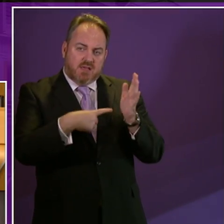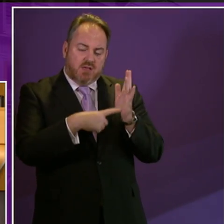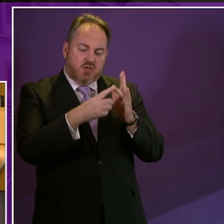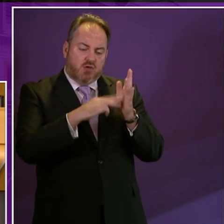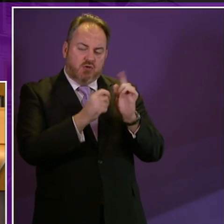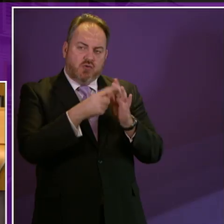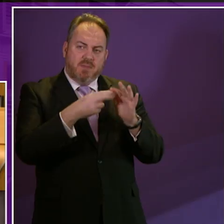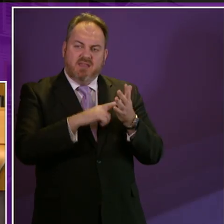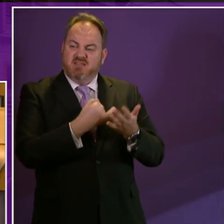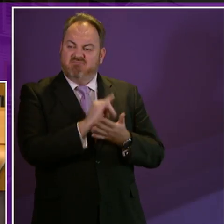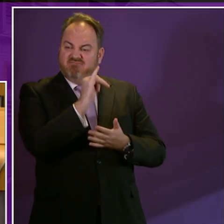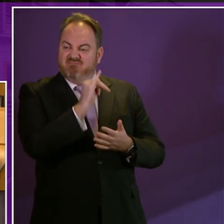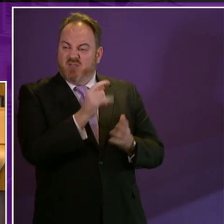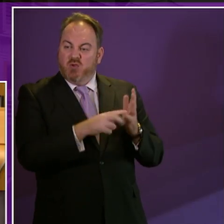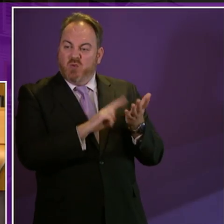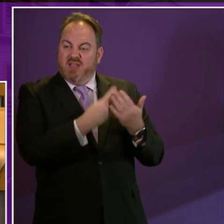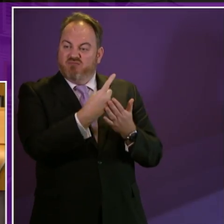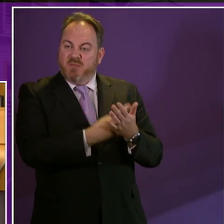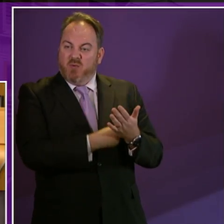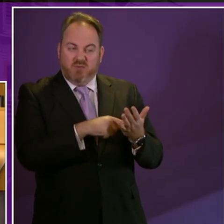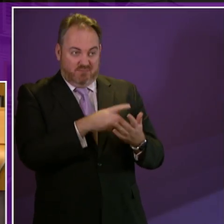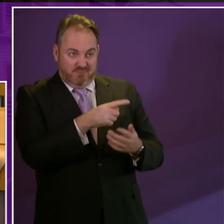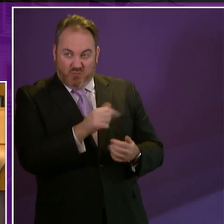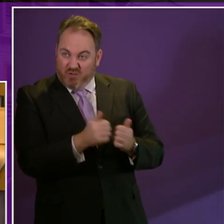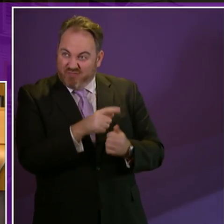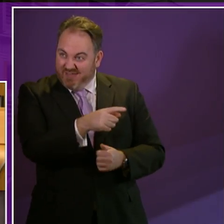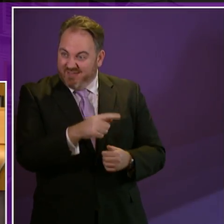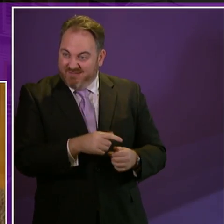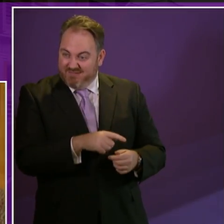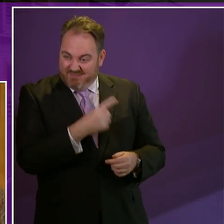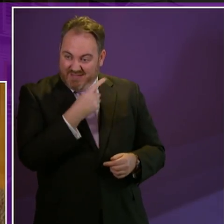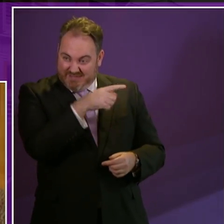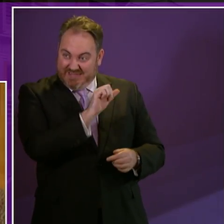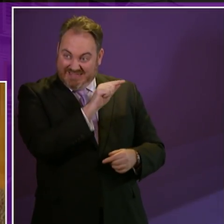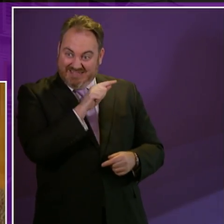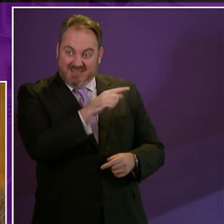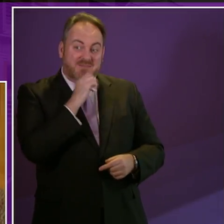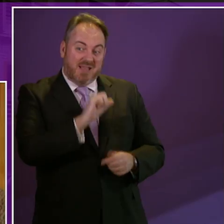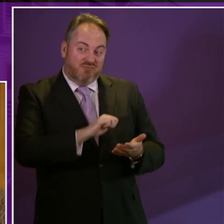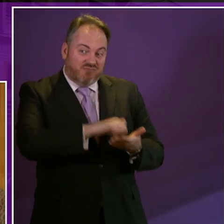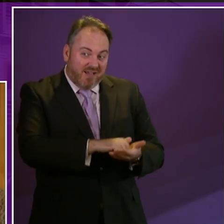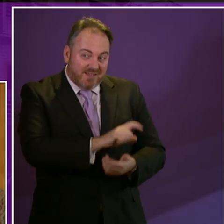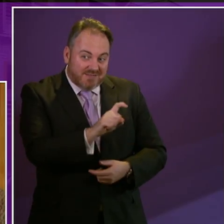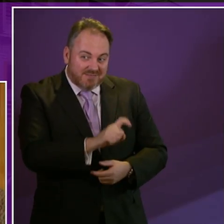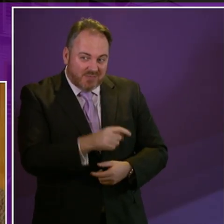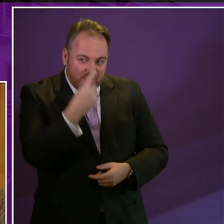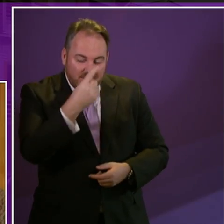he doesn't believe that the UN report was correct do you agree with that Annie Wells what I believe is that we can see